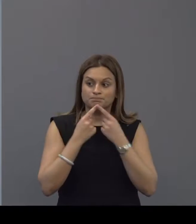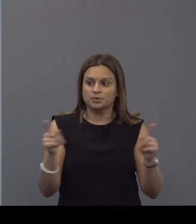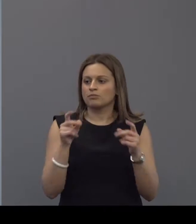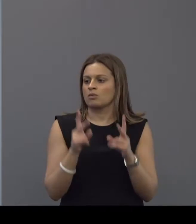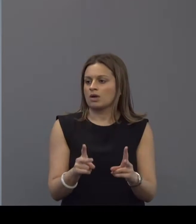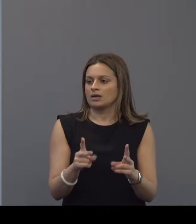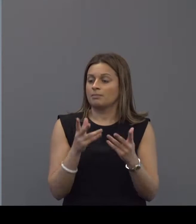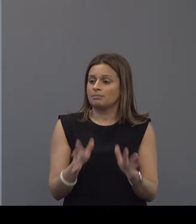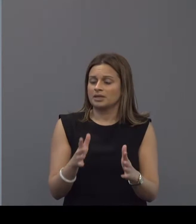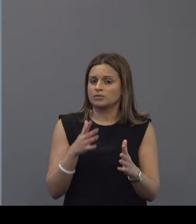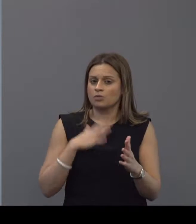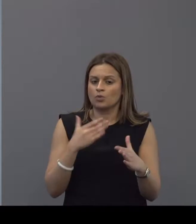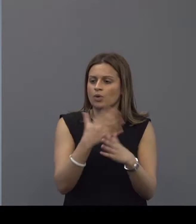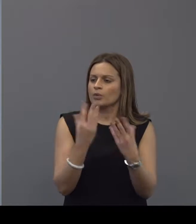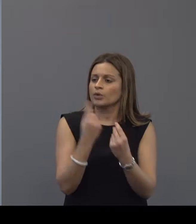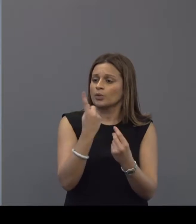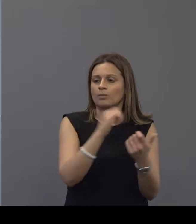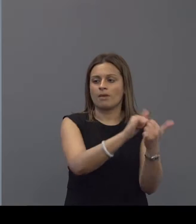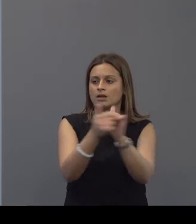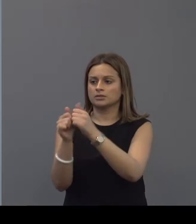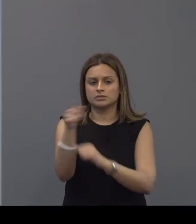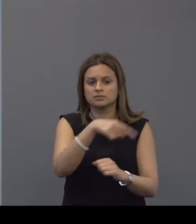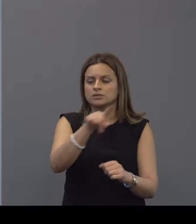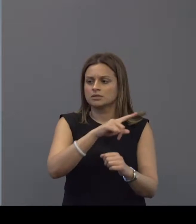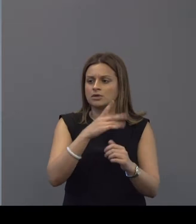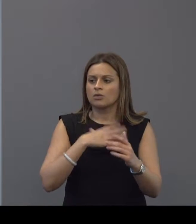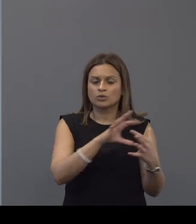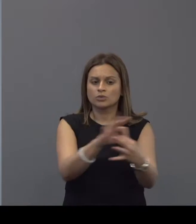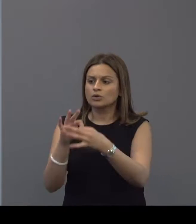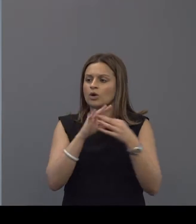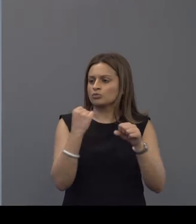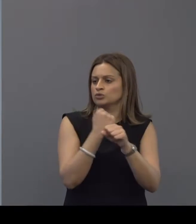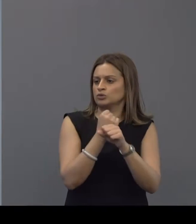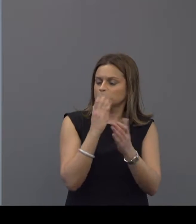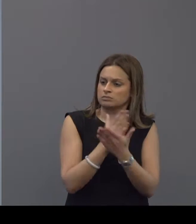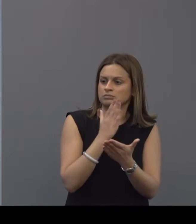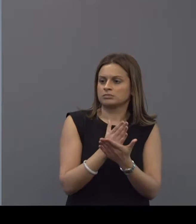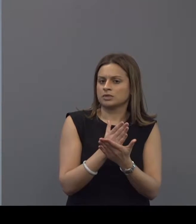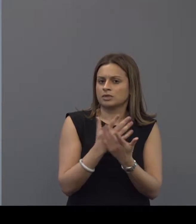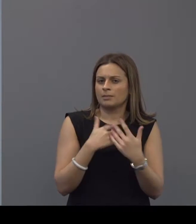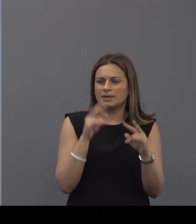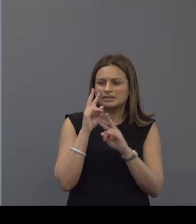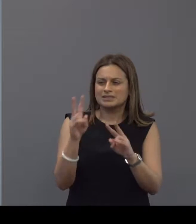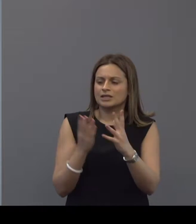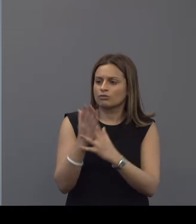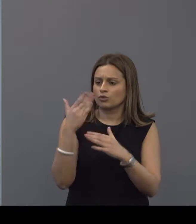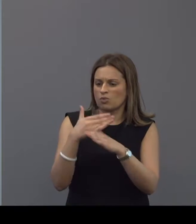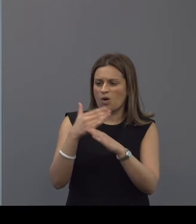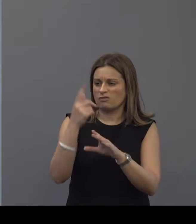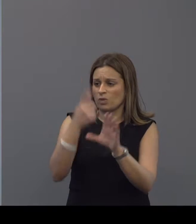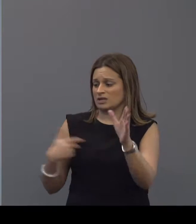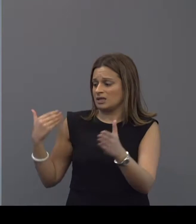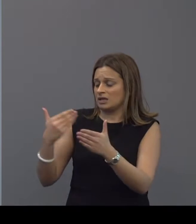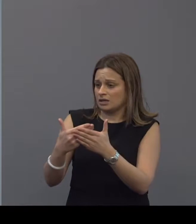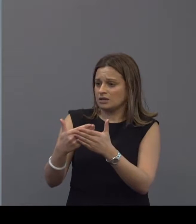way we we wanted to work with our partners we wanted to do this in a co-produced way and we've seen this again through the work we've done over the